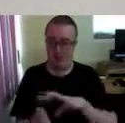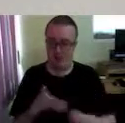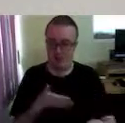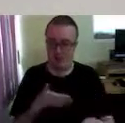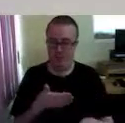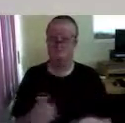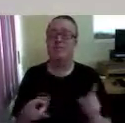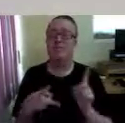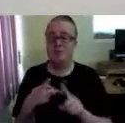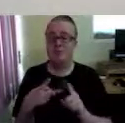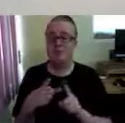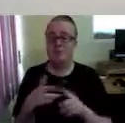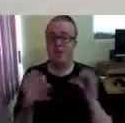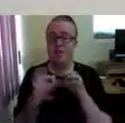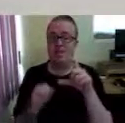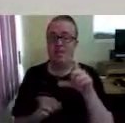$3,000.